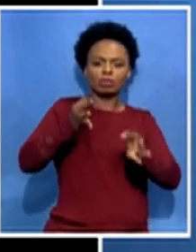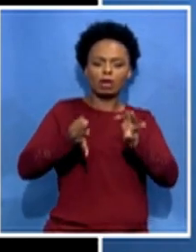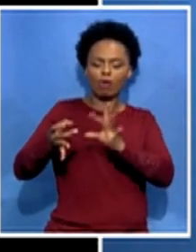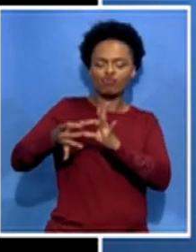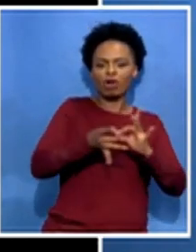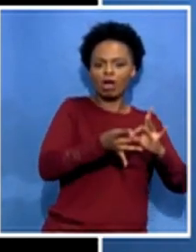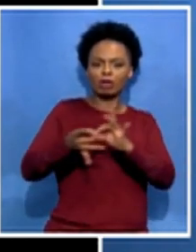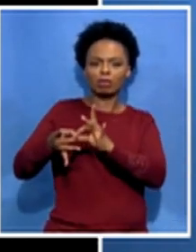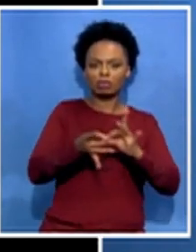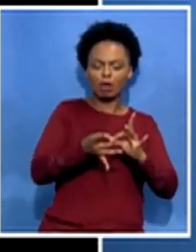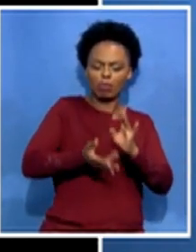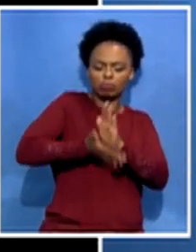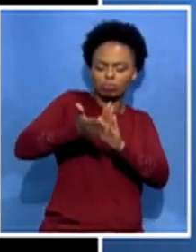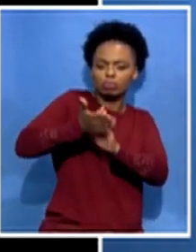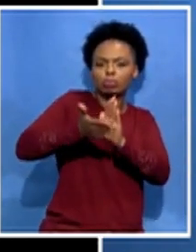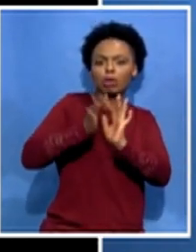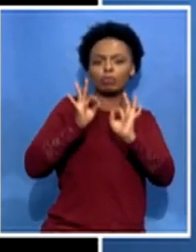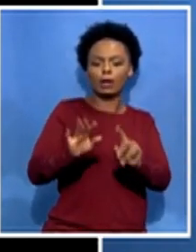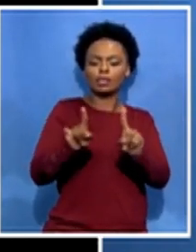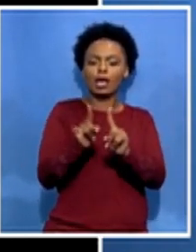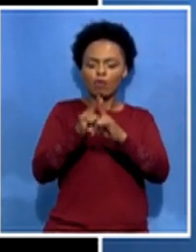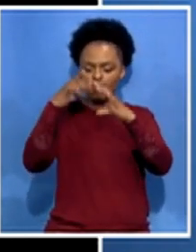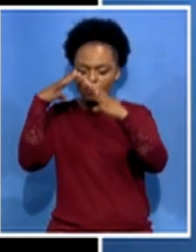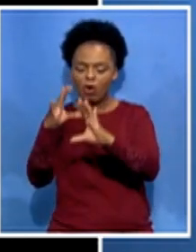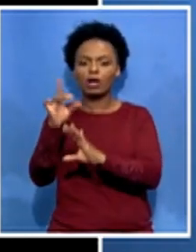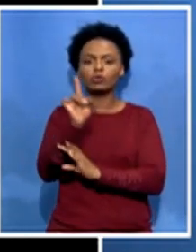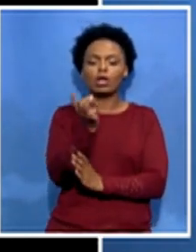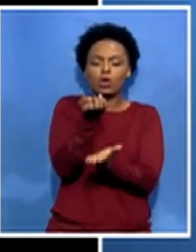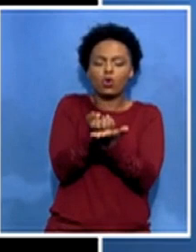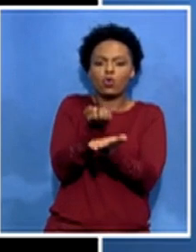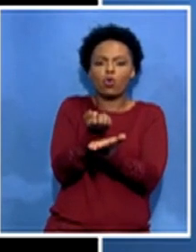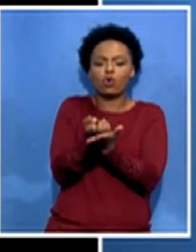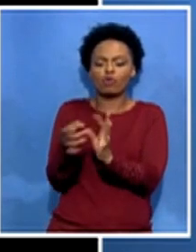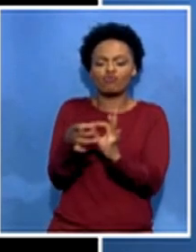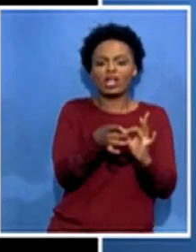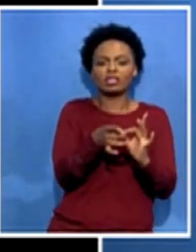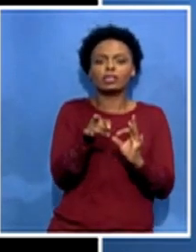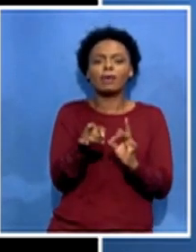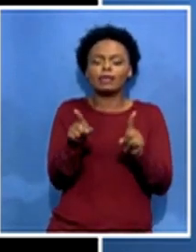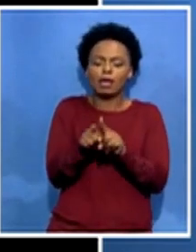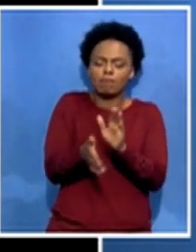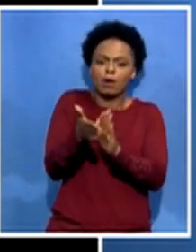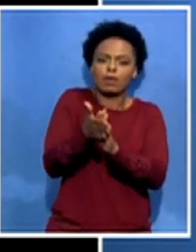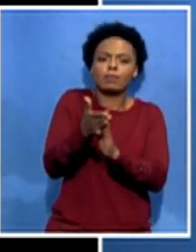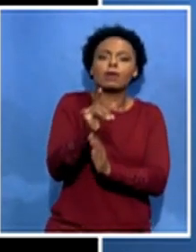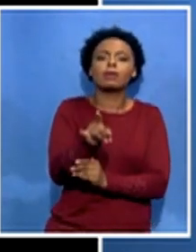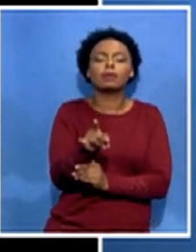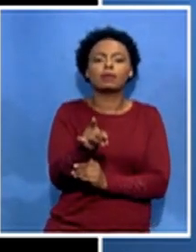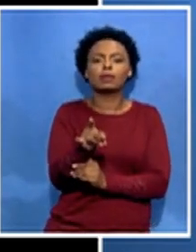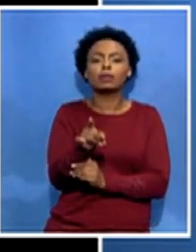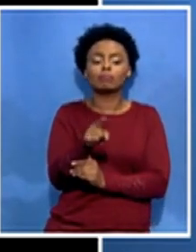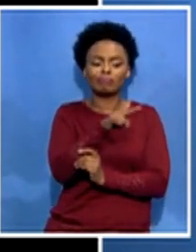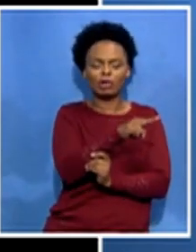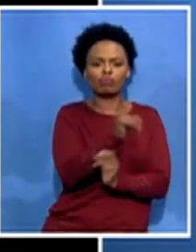economic uh uh relationship is also found and therefore trade and investment in that east